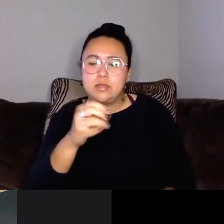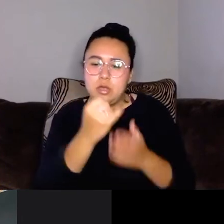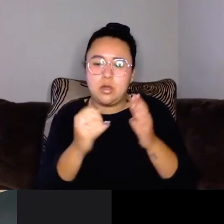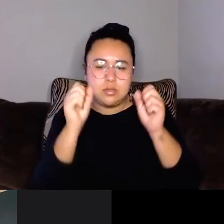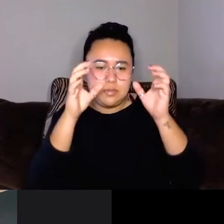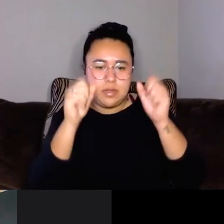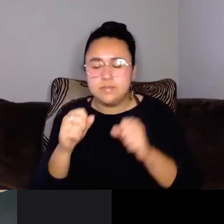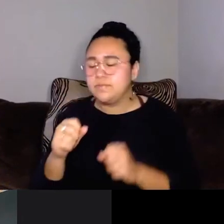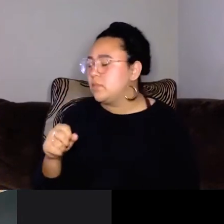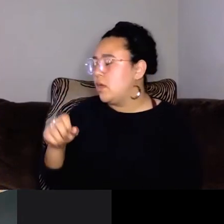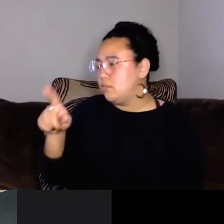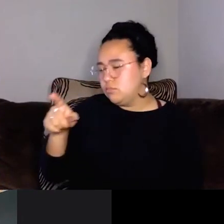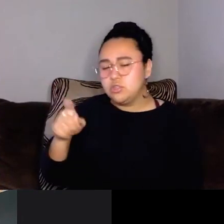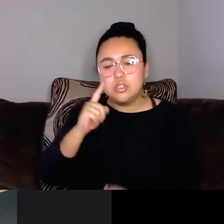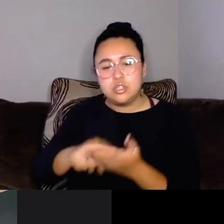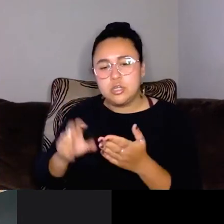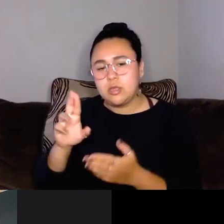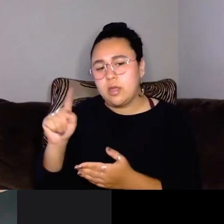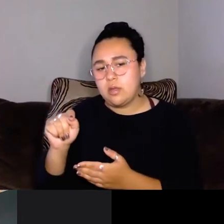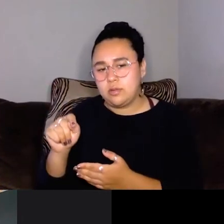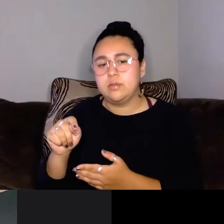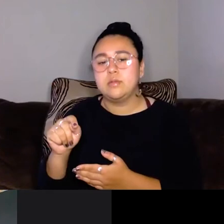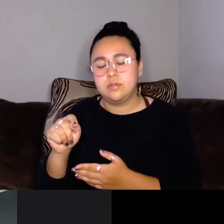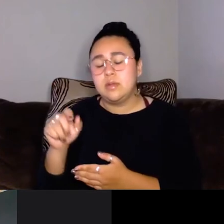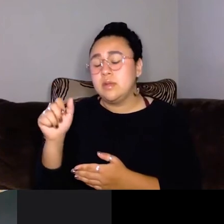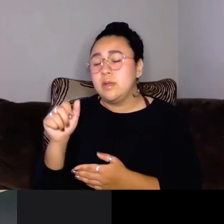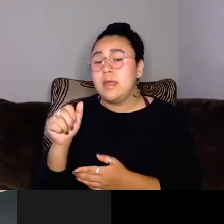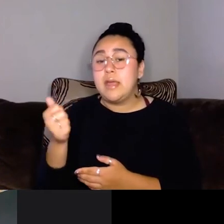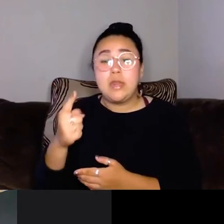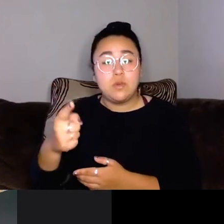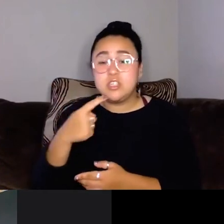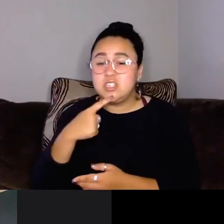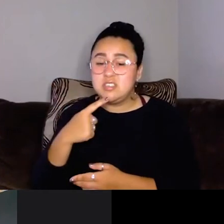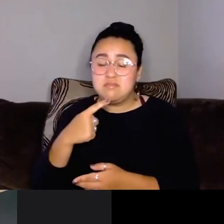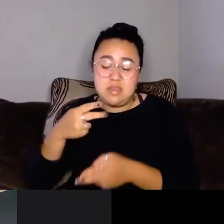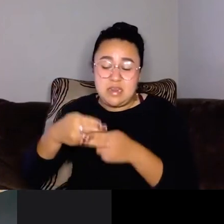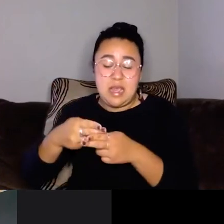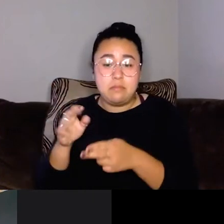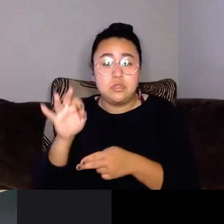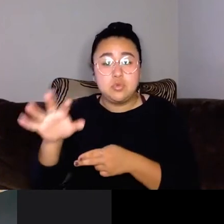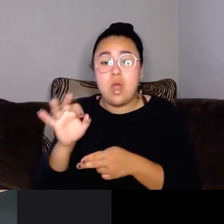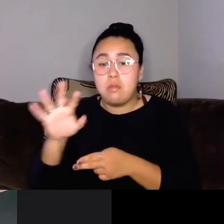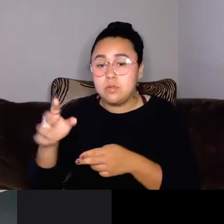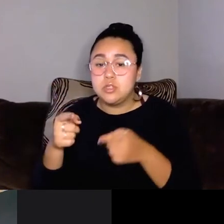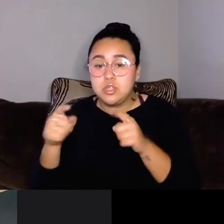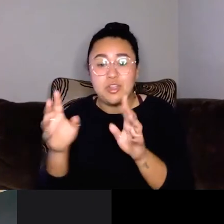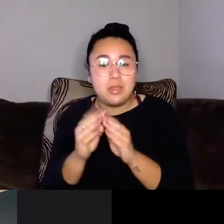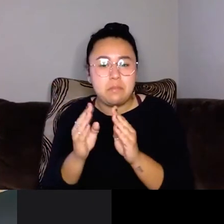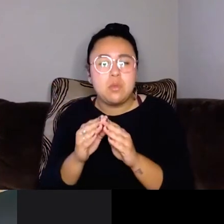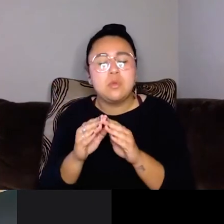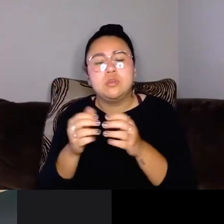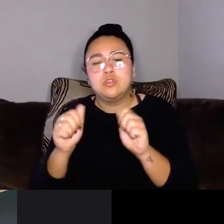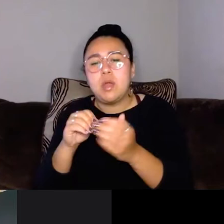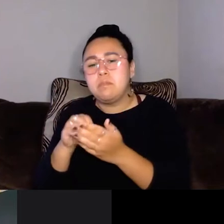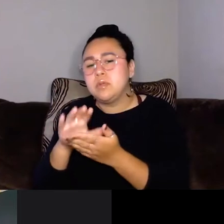Yeah. So y'all should check that out. any, any of anyone that Tony name drops during the webinar, uh, we'll, we'll try to put in the notes so